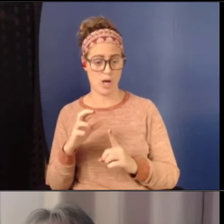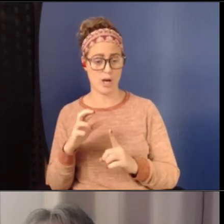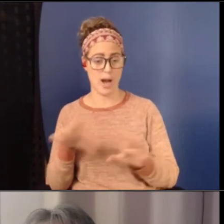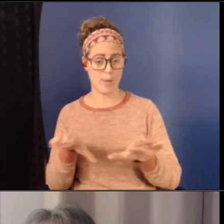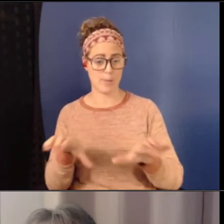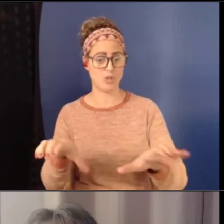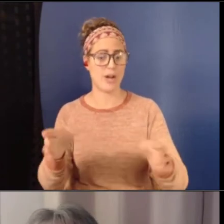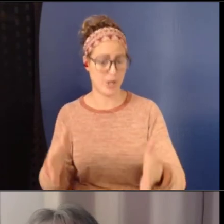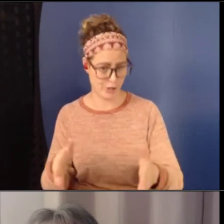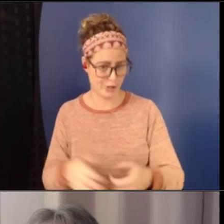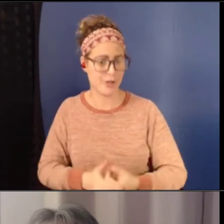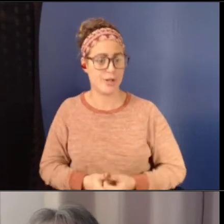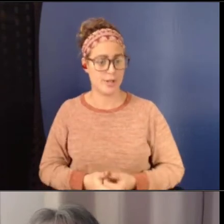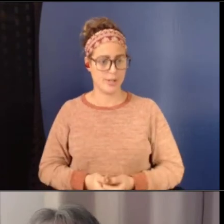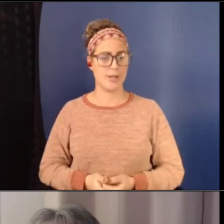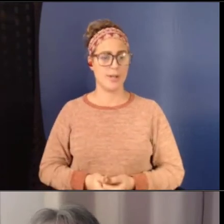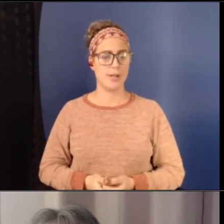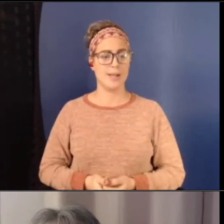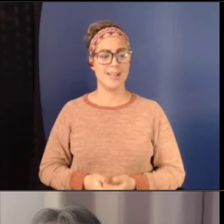know that, um,